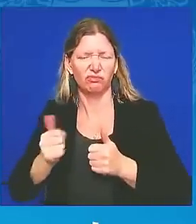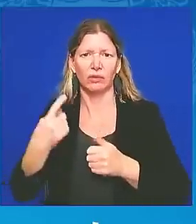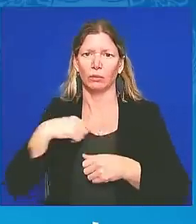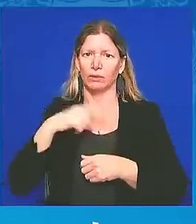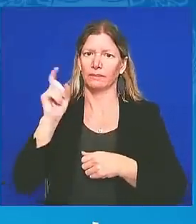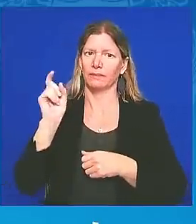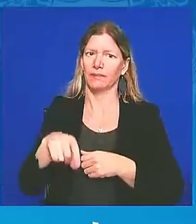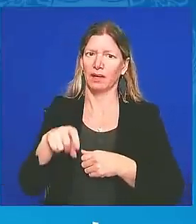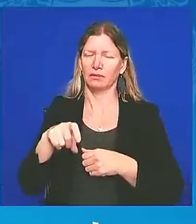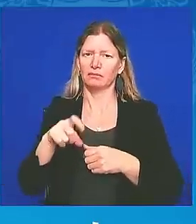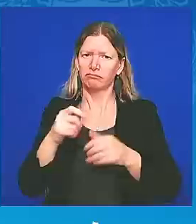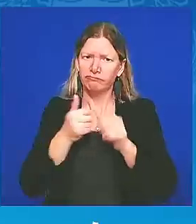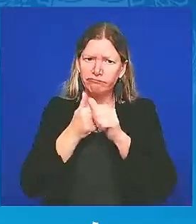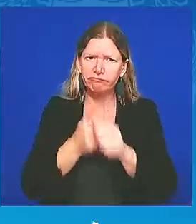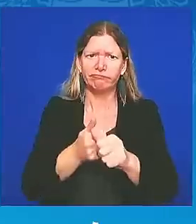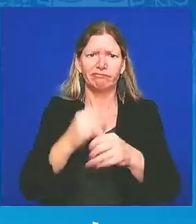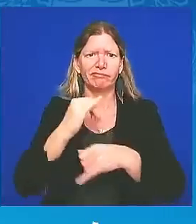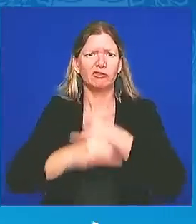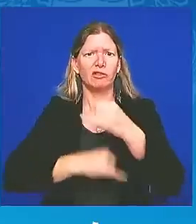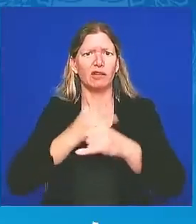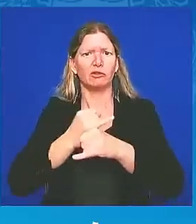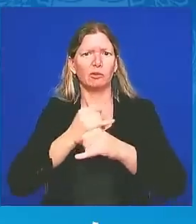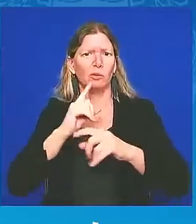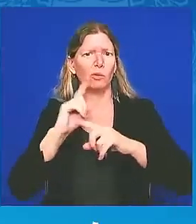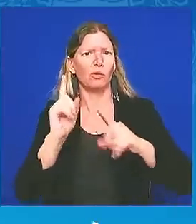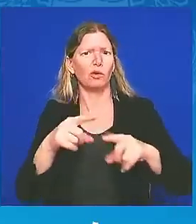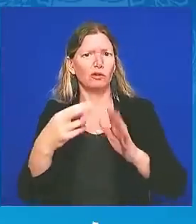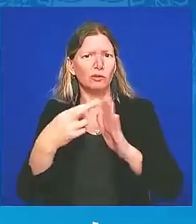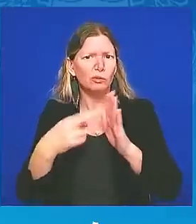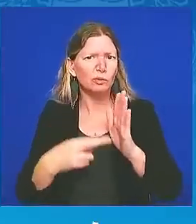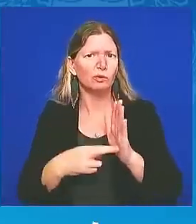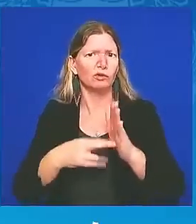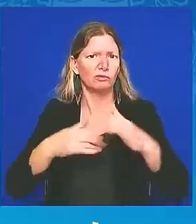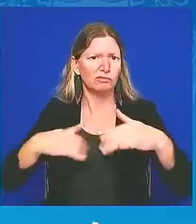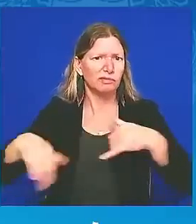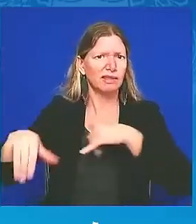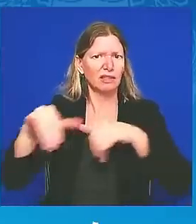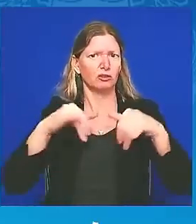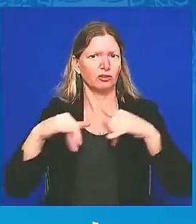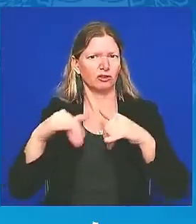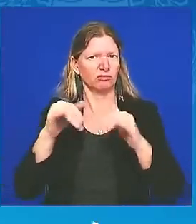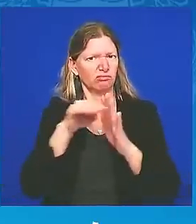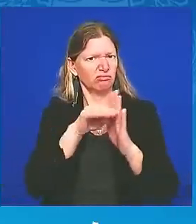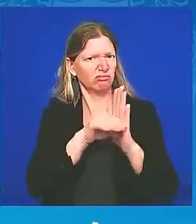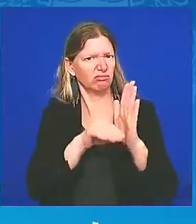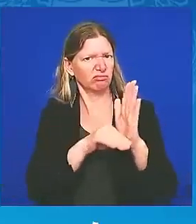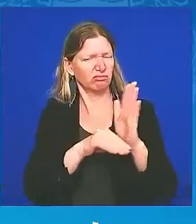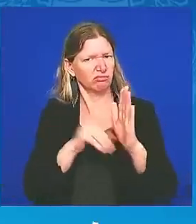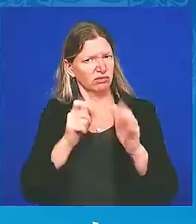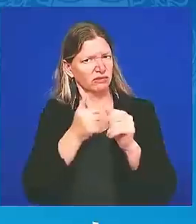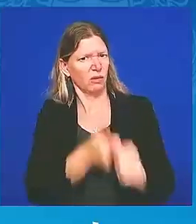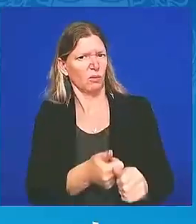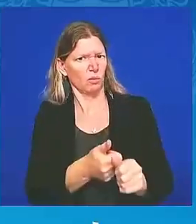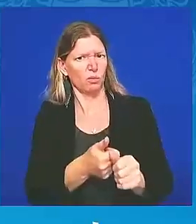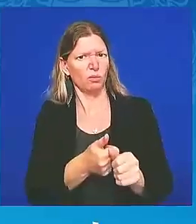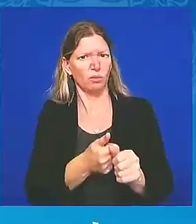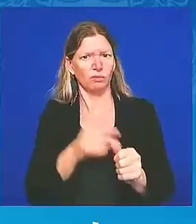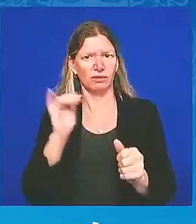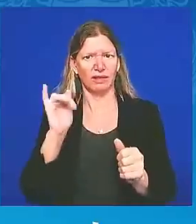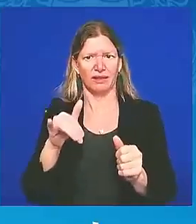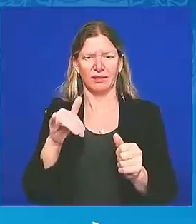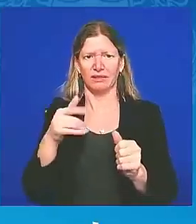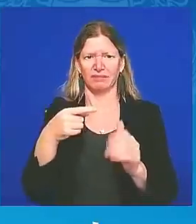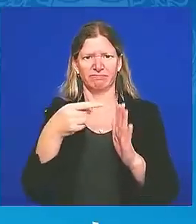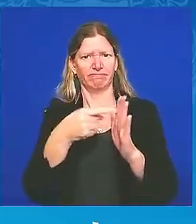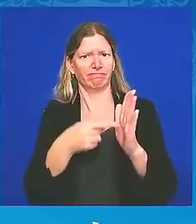principles is at stake in Ukraine. And that is why Ukraine's fight matters to the people of America.